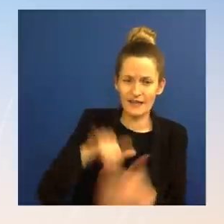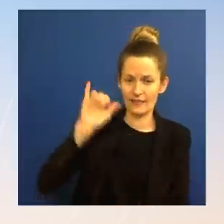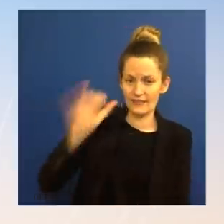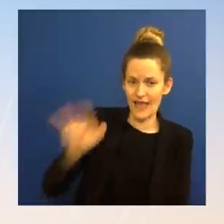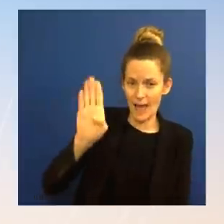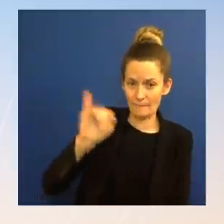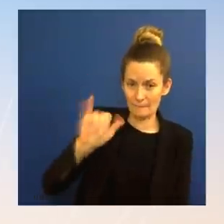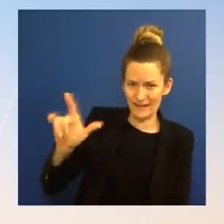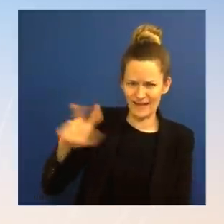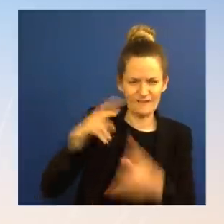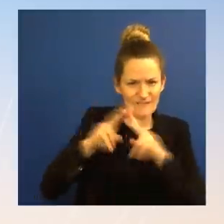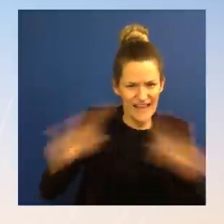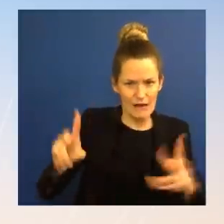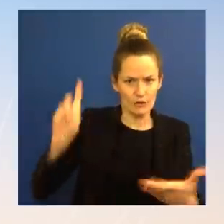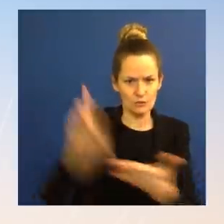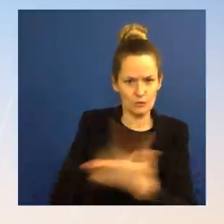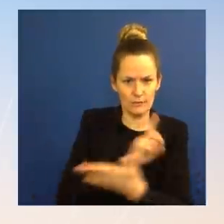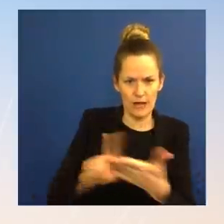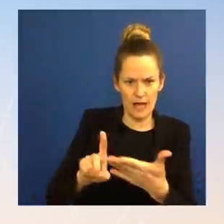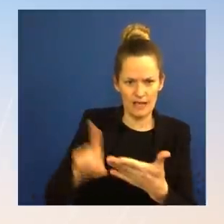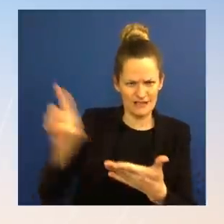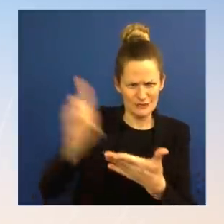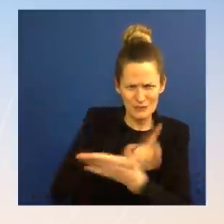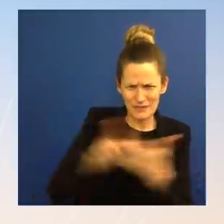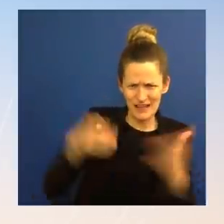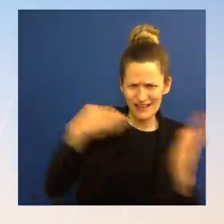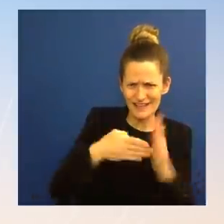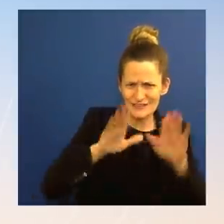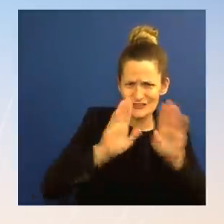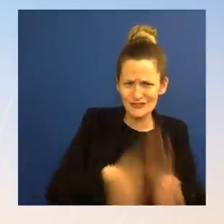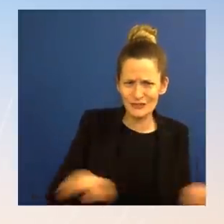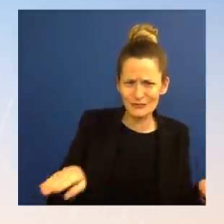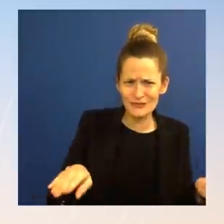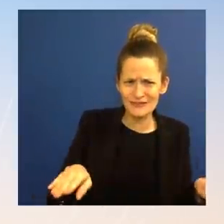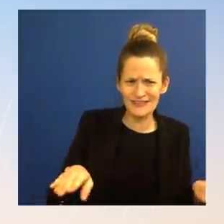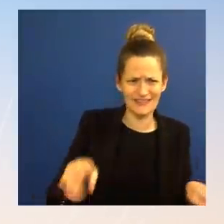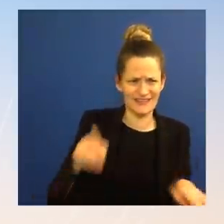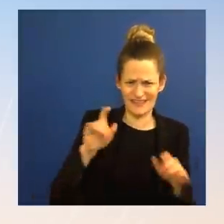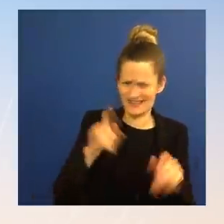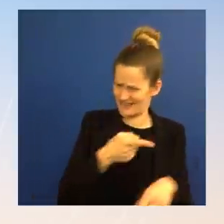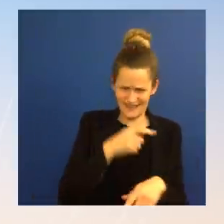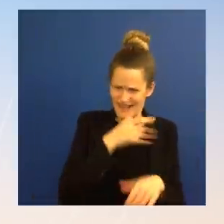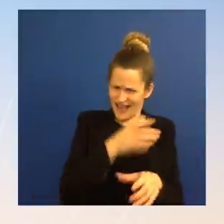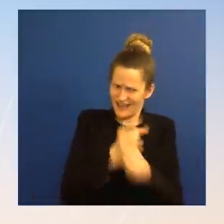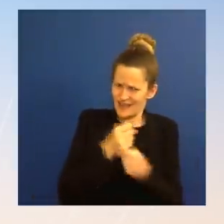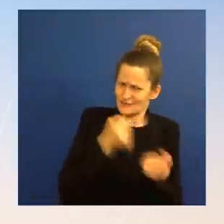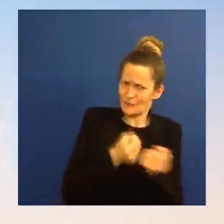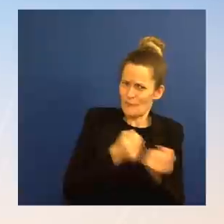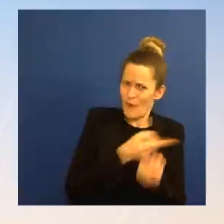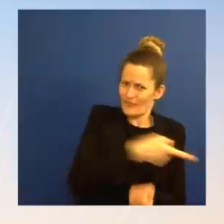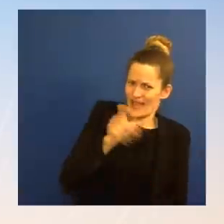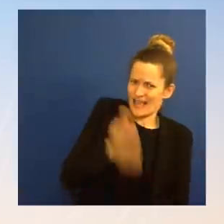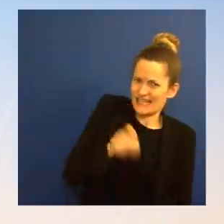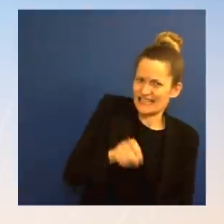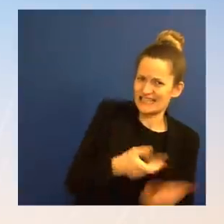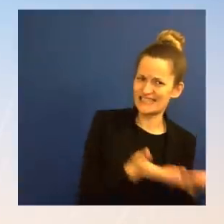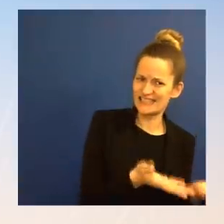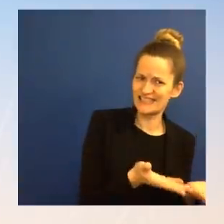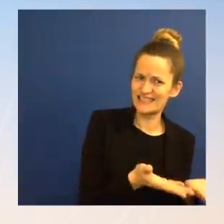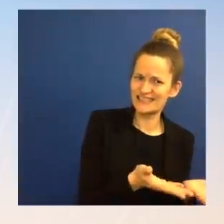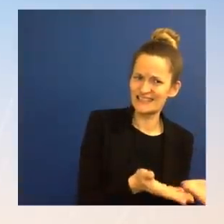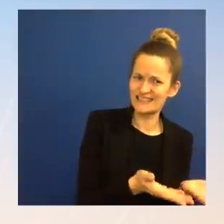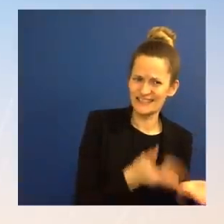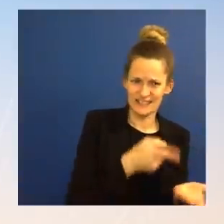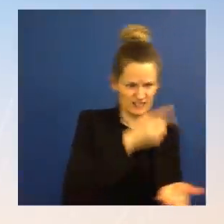of not getting the support they need at a time where that's exactly what they need, is discriminatory, it's